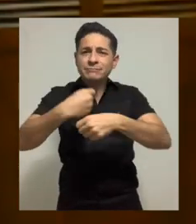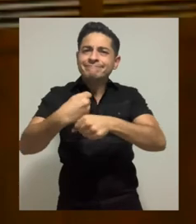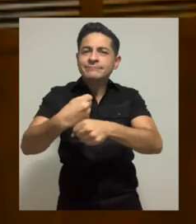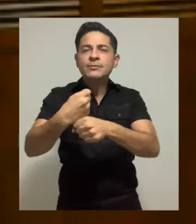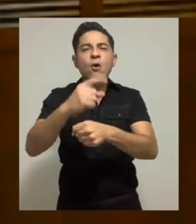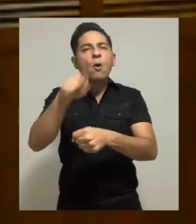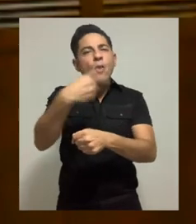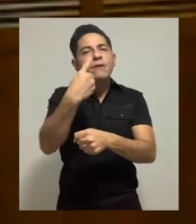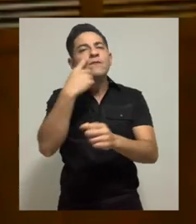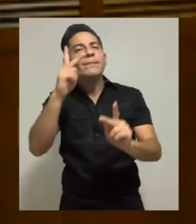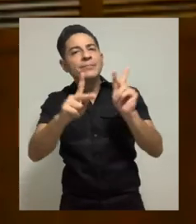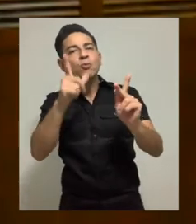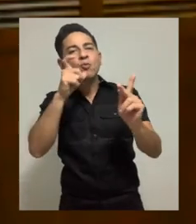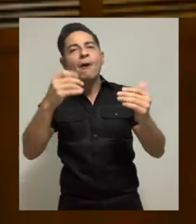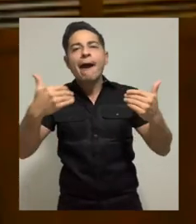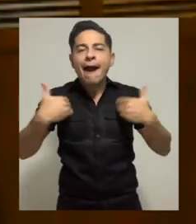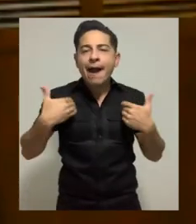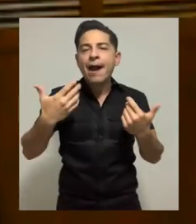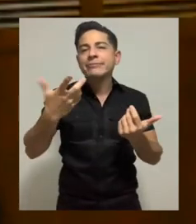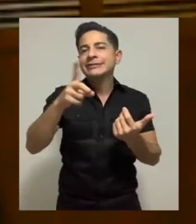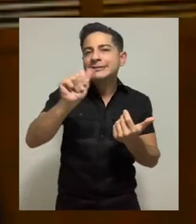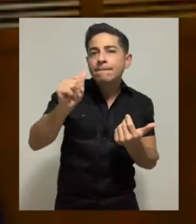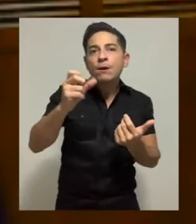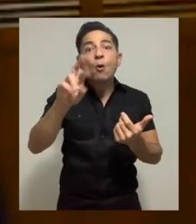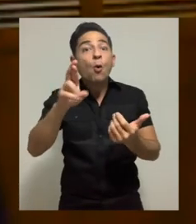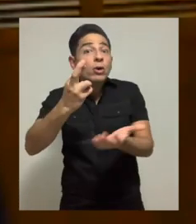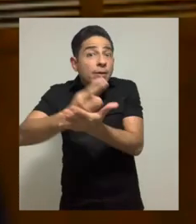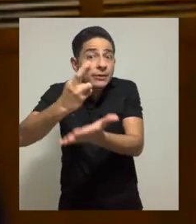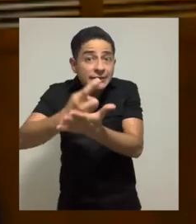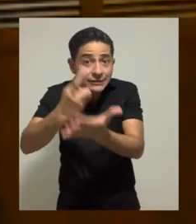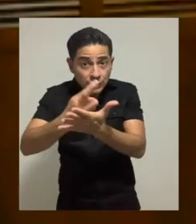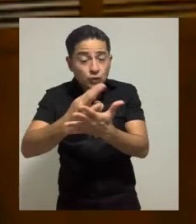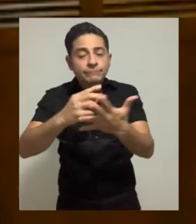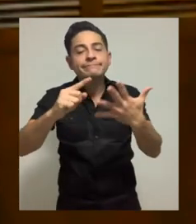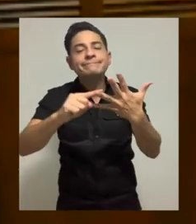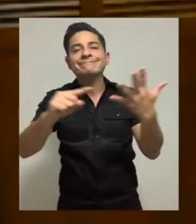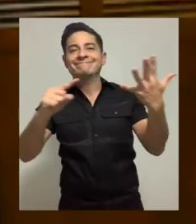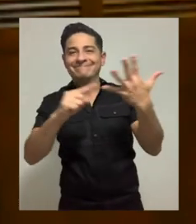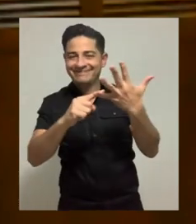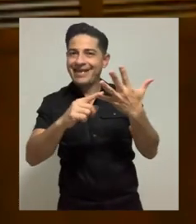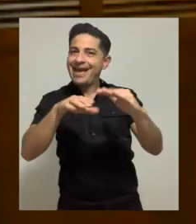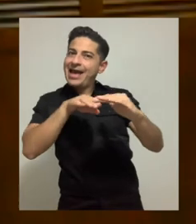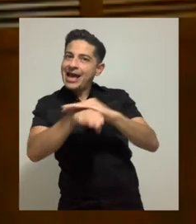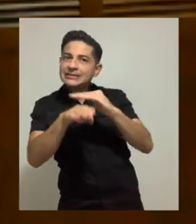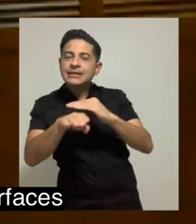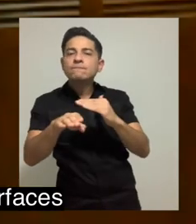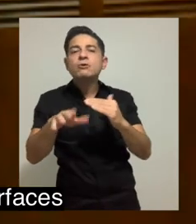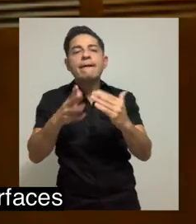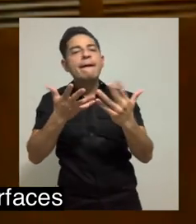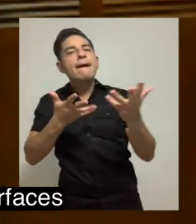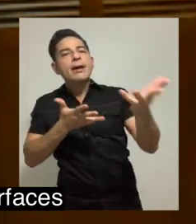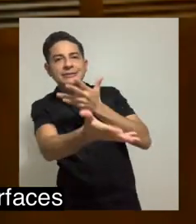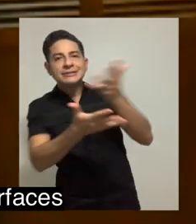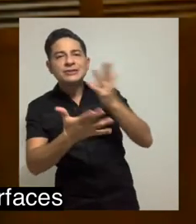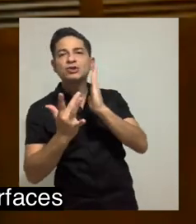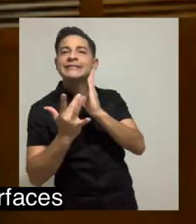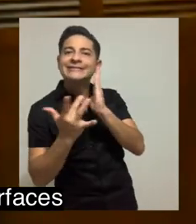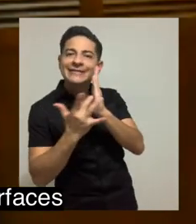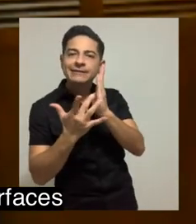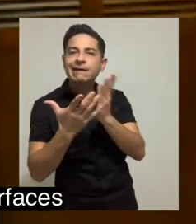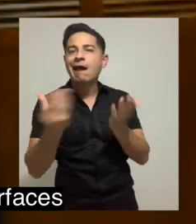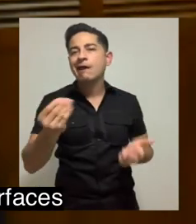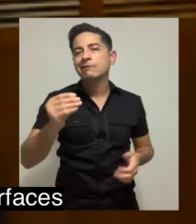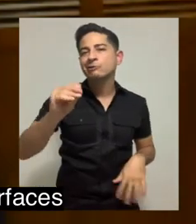Content specifically for accessibility audiences, such as health or rehabilitation content. And finally, the accessibility